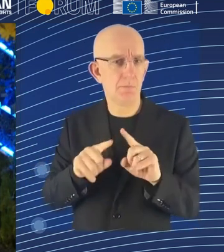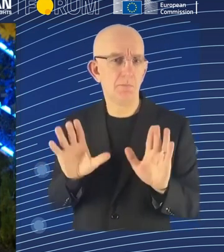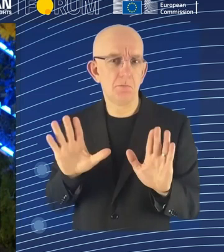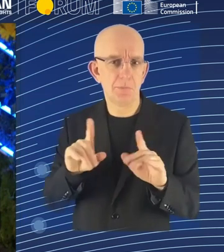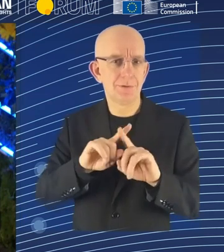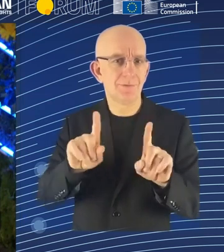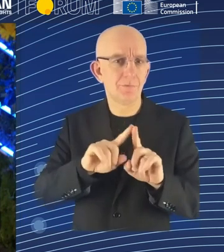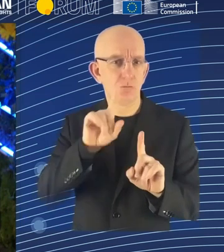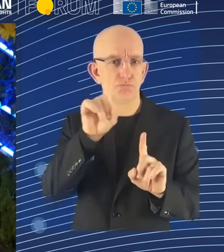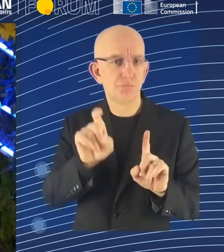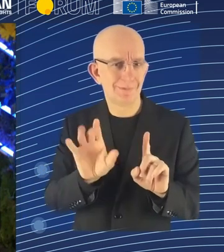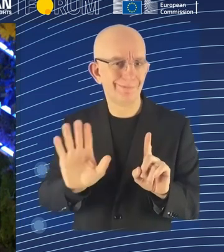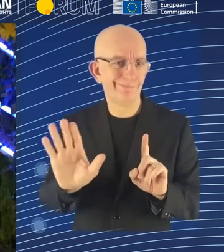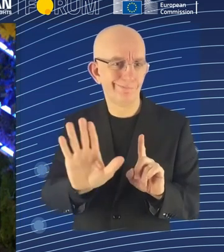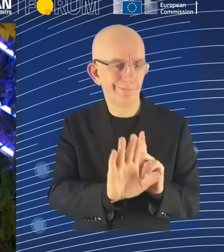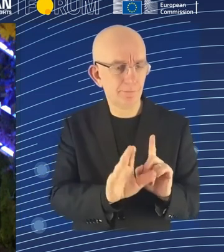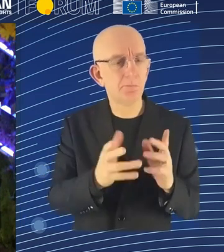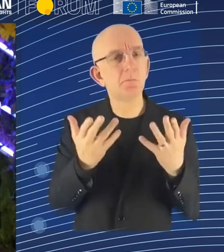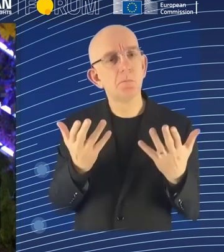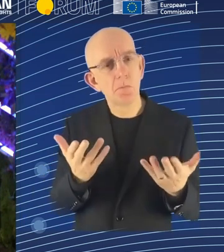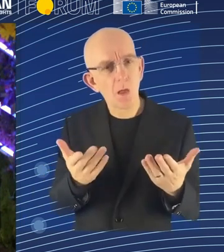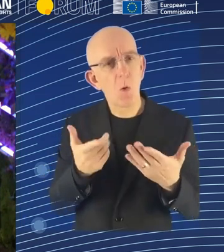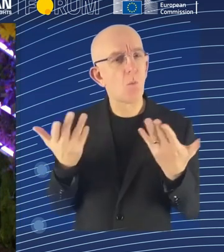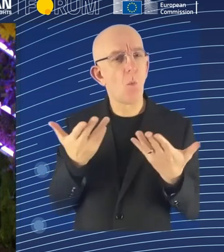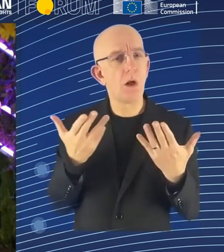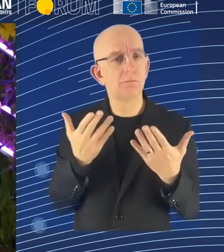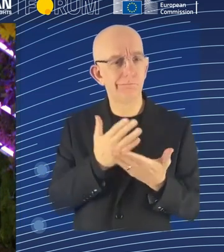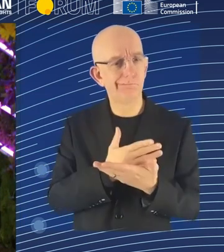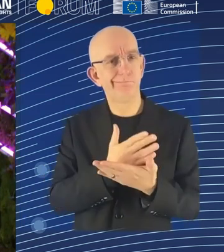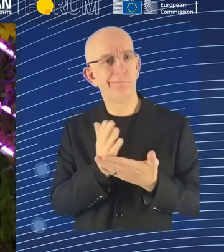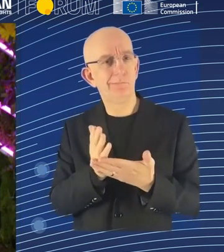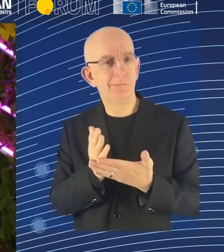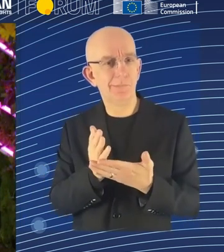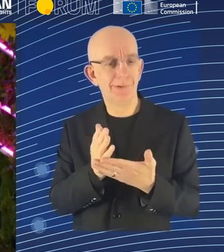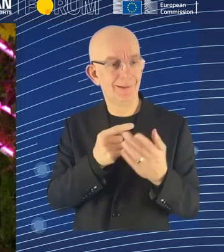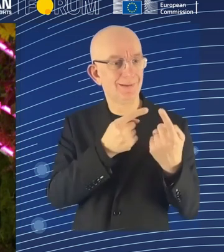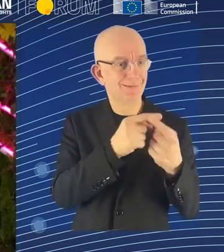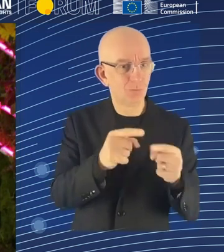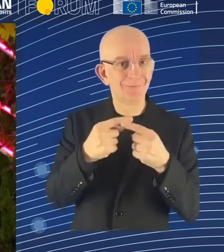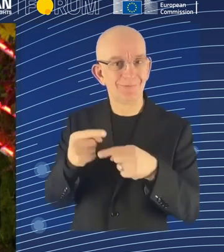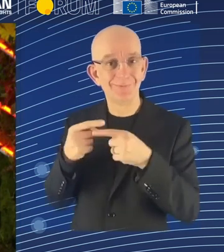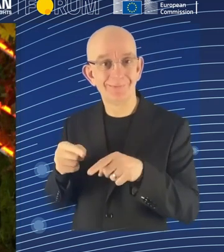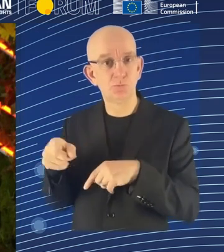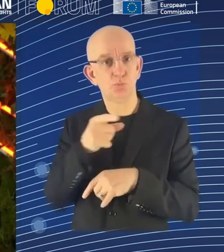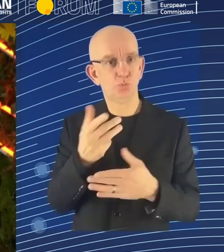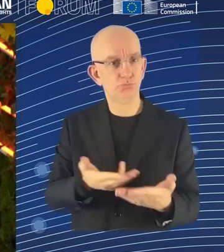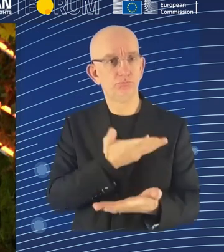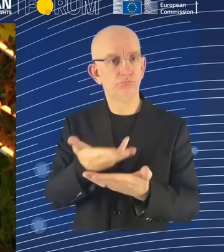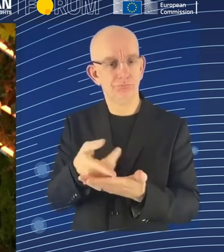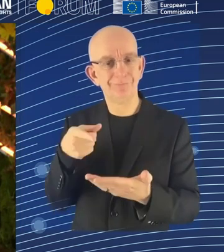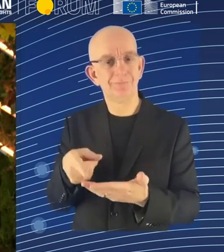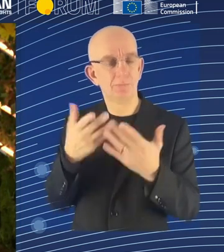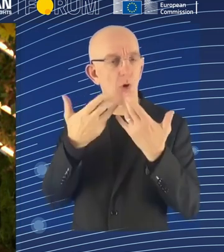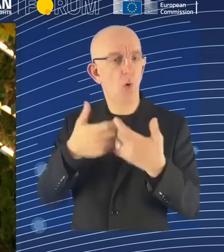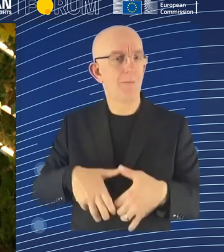translation of the measures that are thought for the platform economy to the traditional